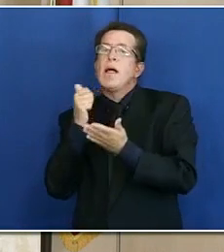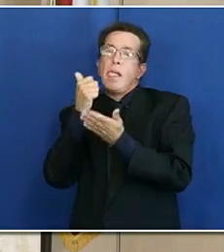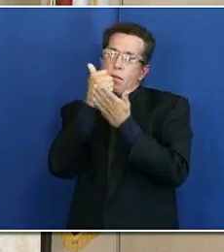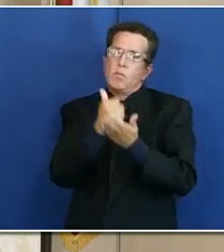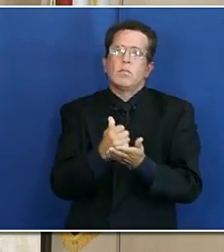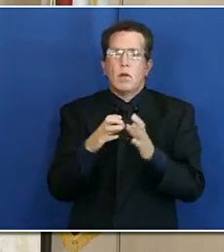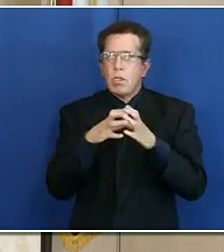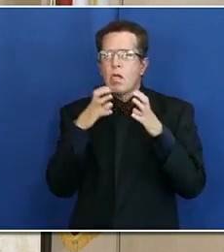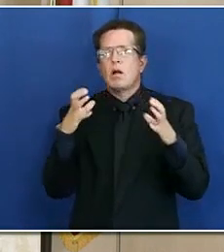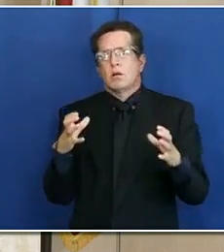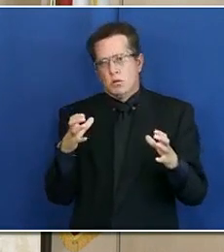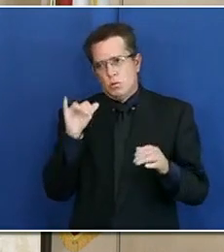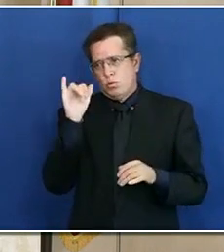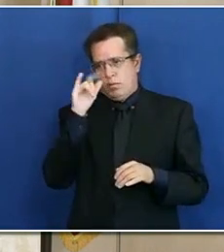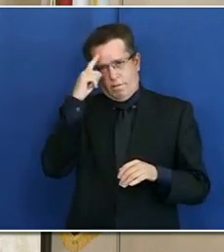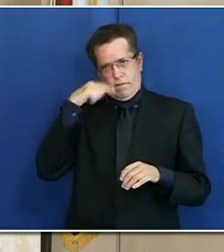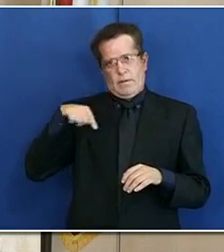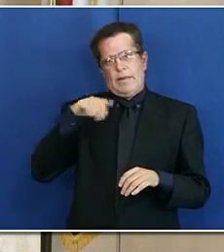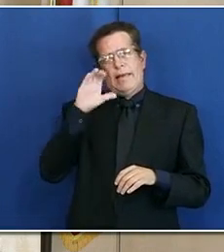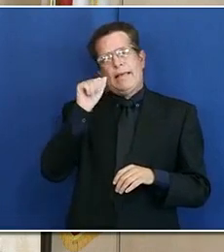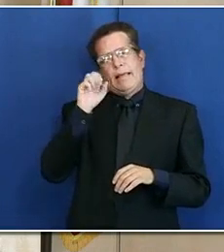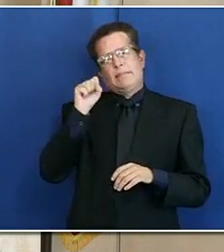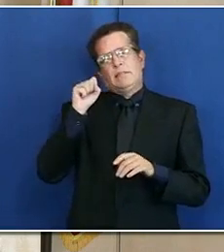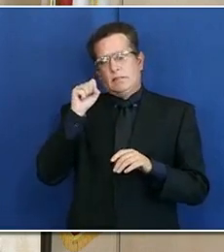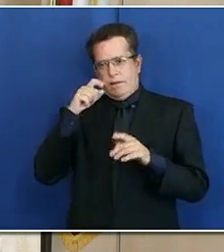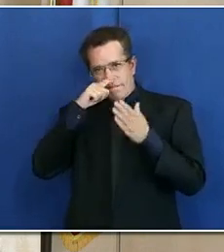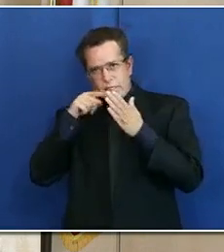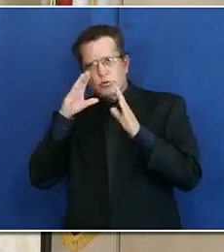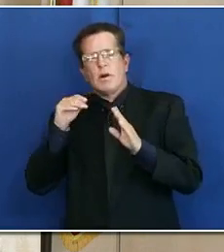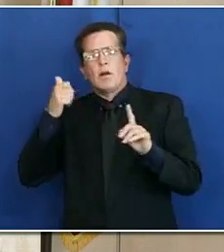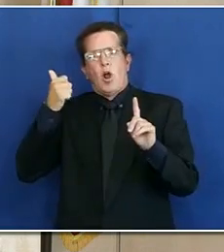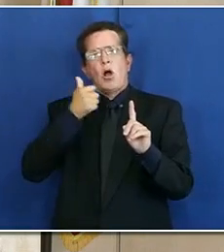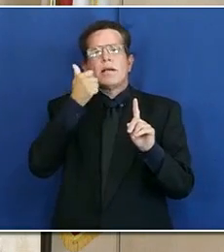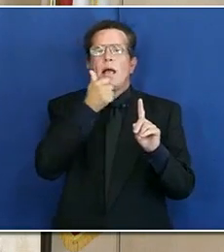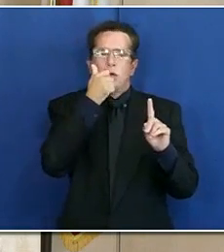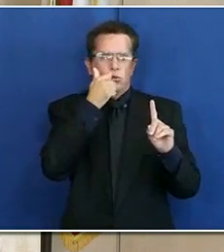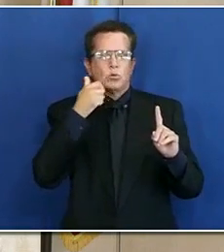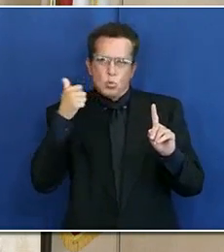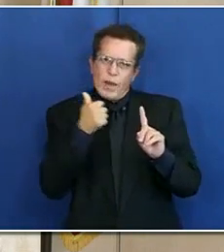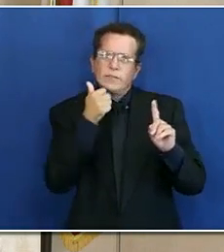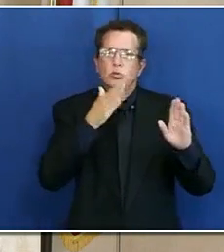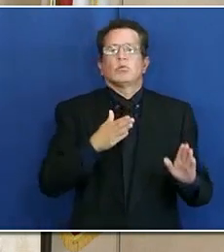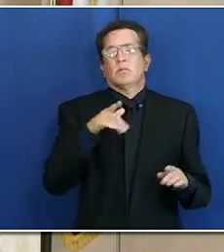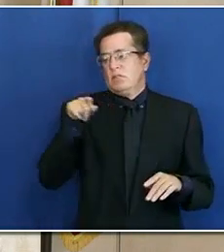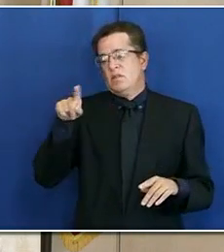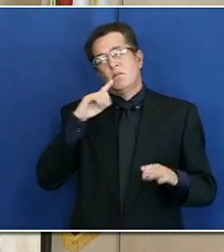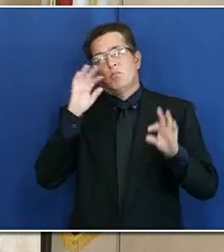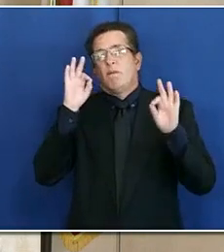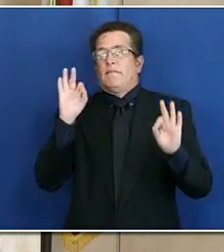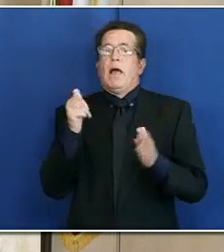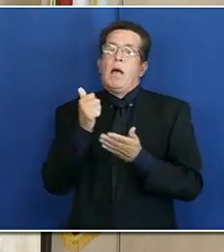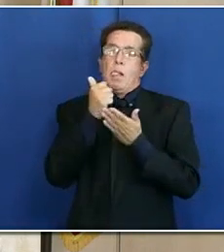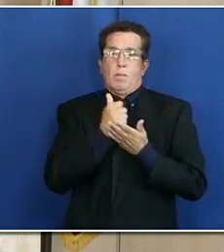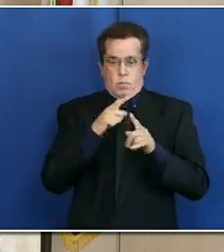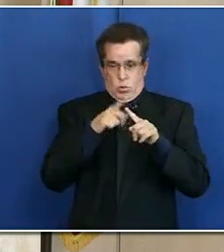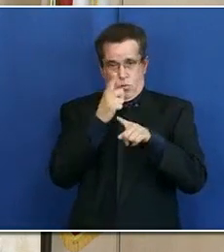our contact, our case investigations, and contact tracing. But at this point, just to put the names of the